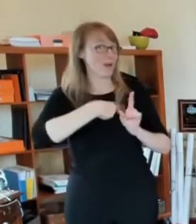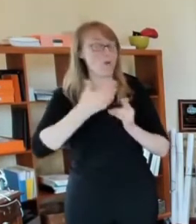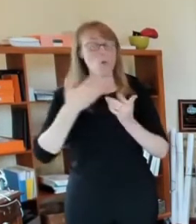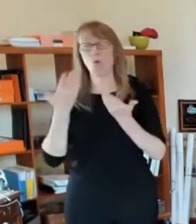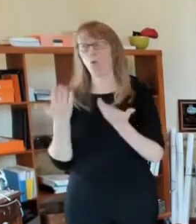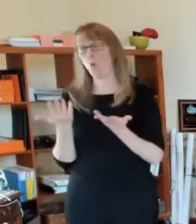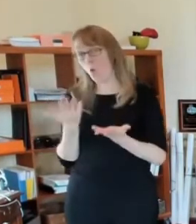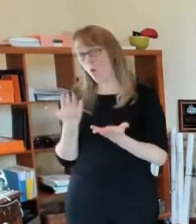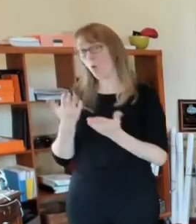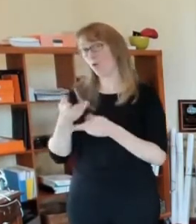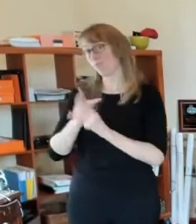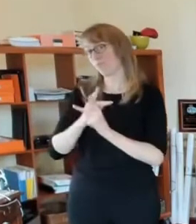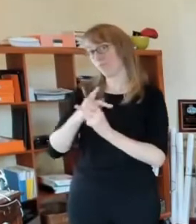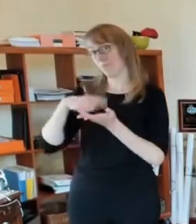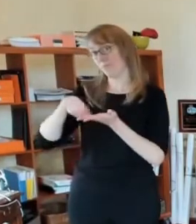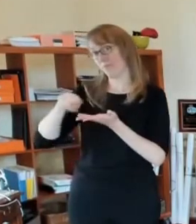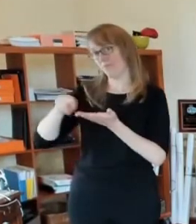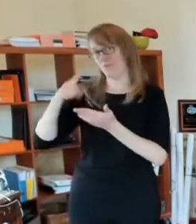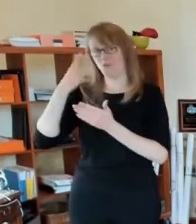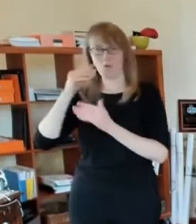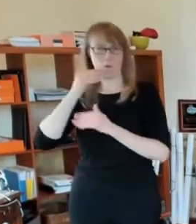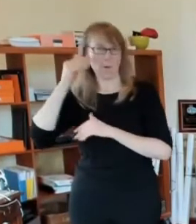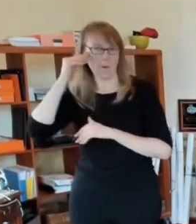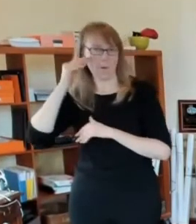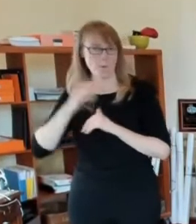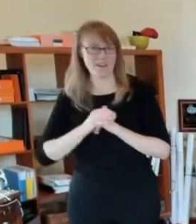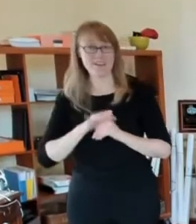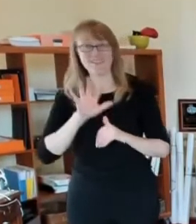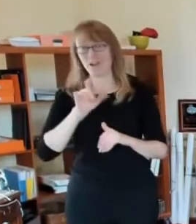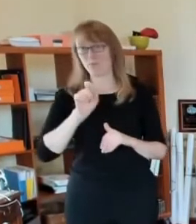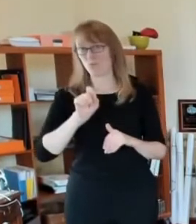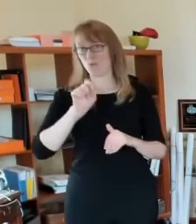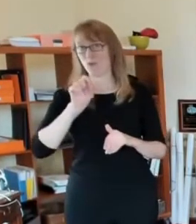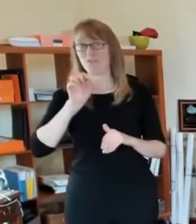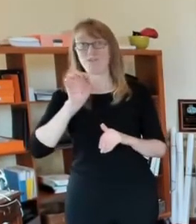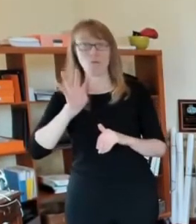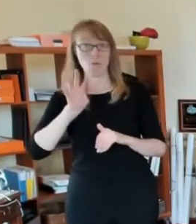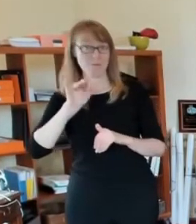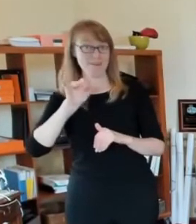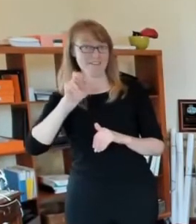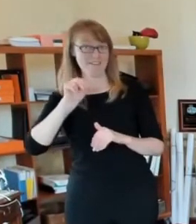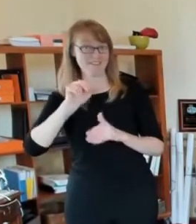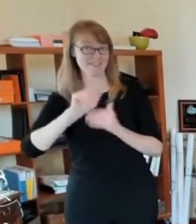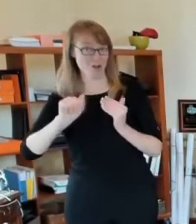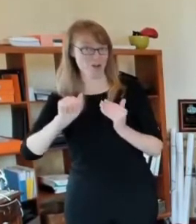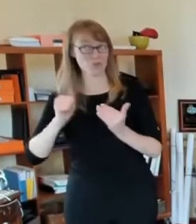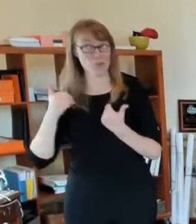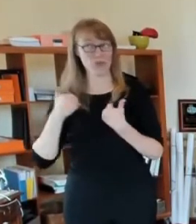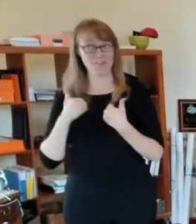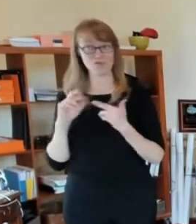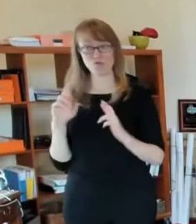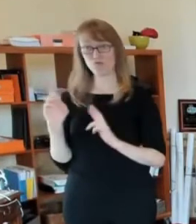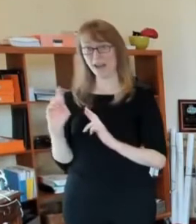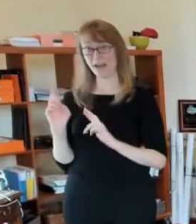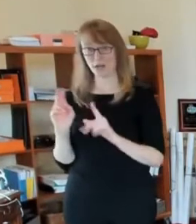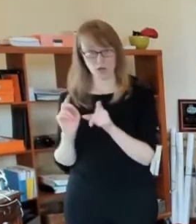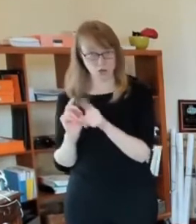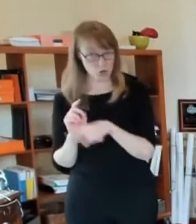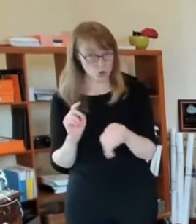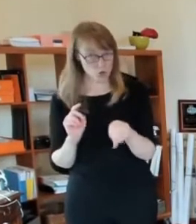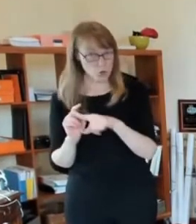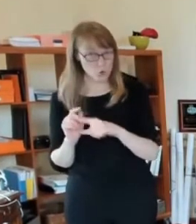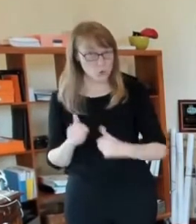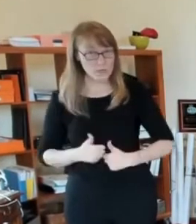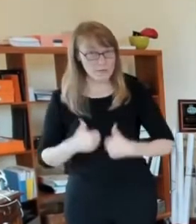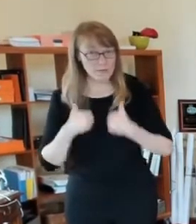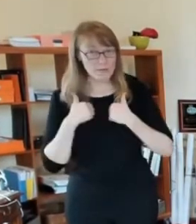for that. So that $5.4 million is available now. So if you're in that situation in the city of St. Louis,